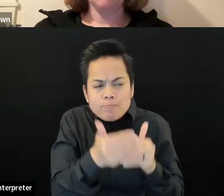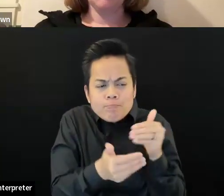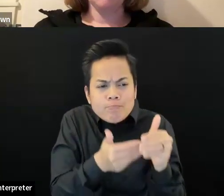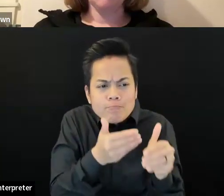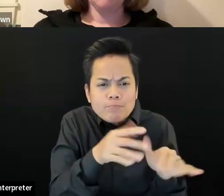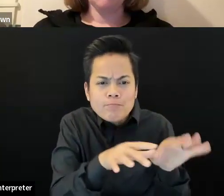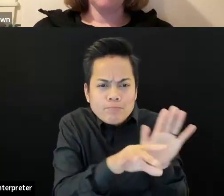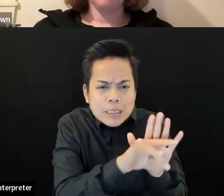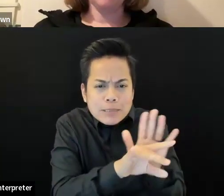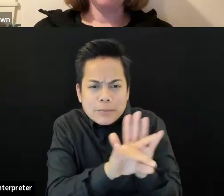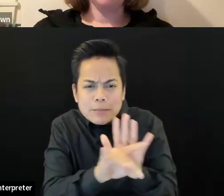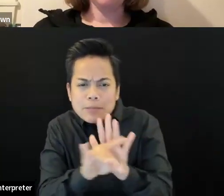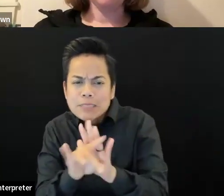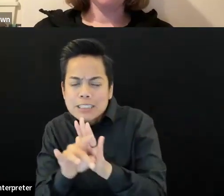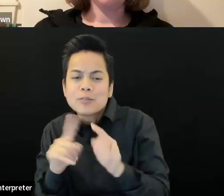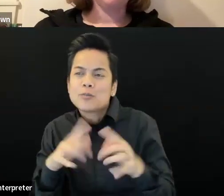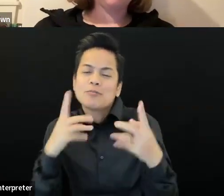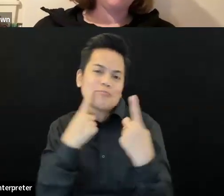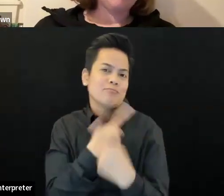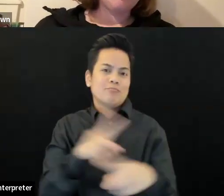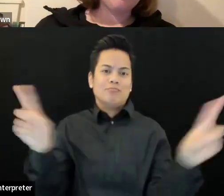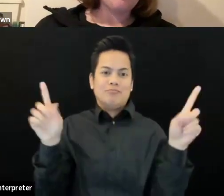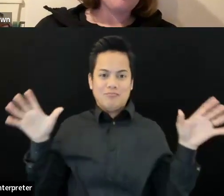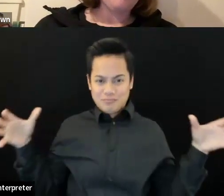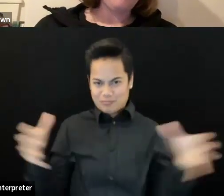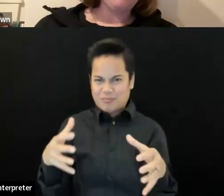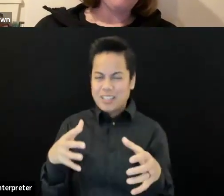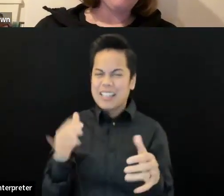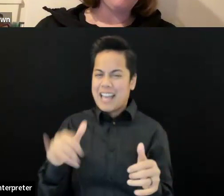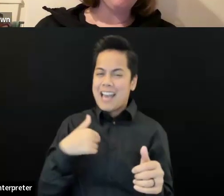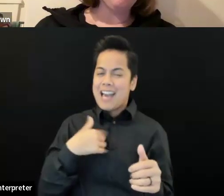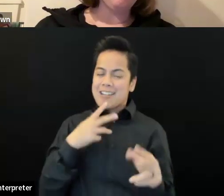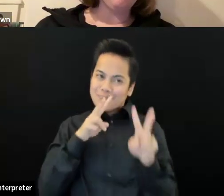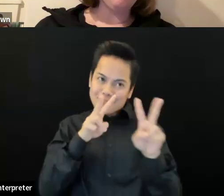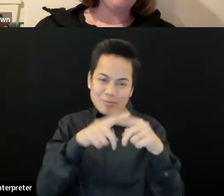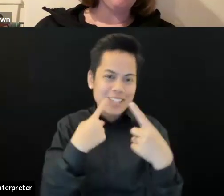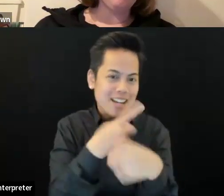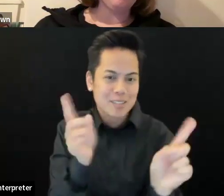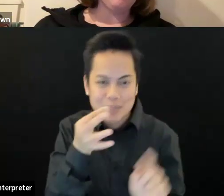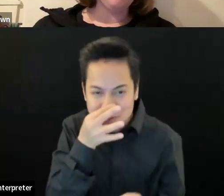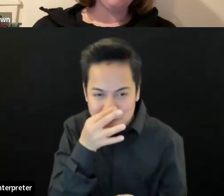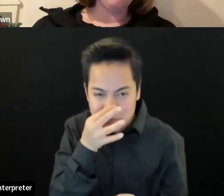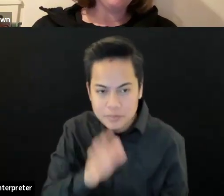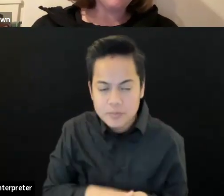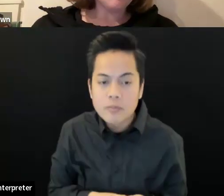community who will be able to extend our, our thinking and our ideas and our, um, our outreach.